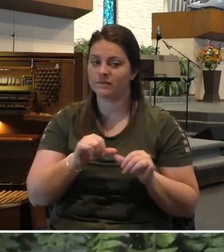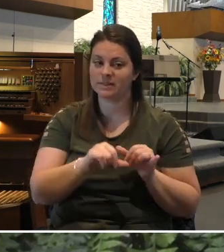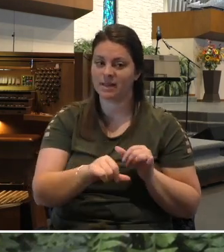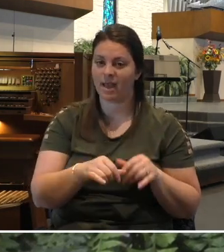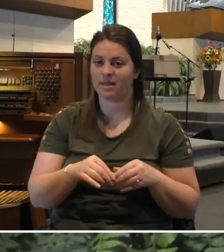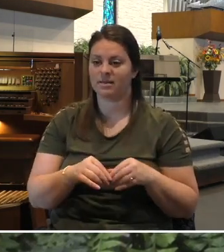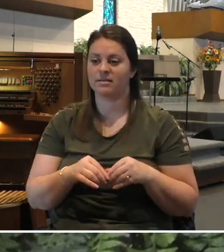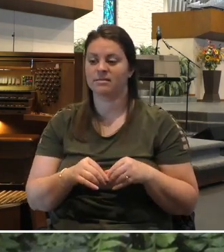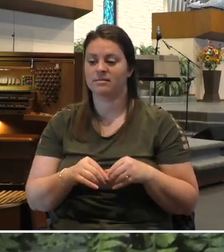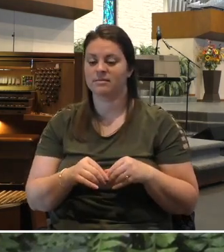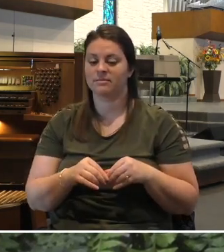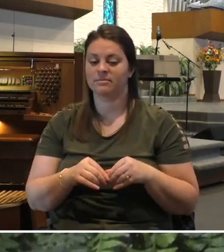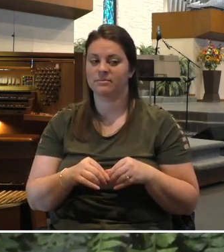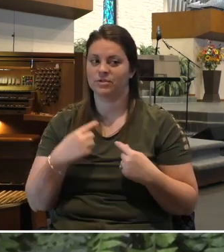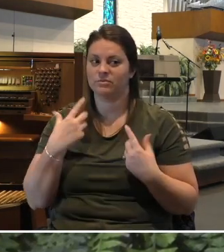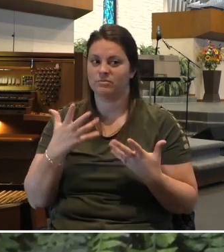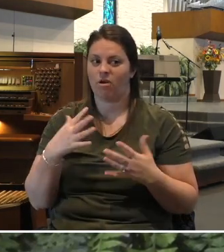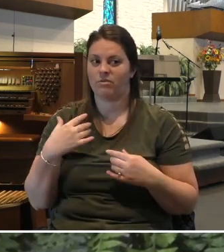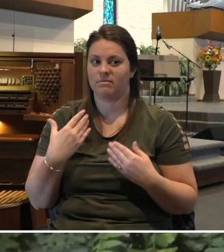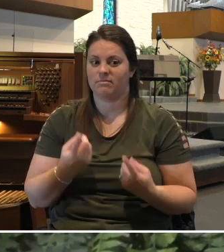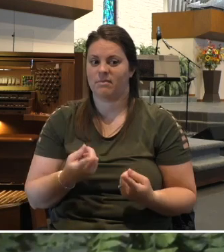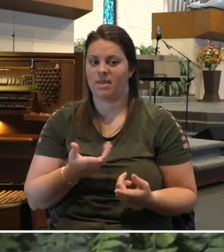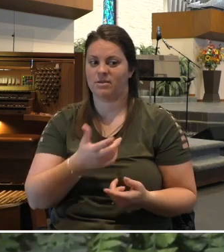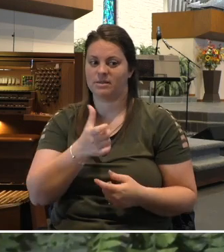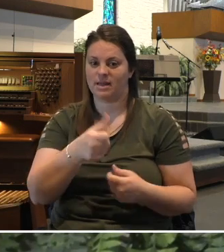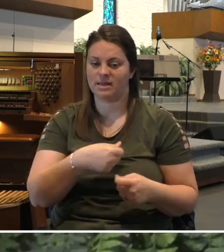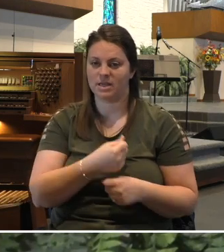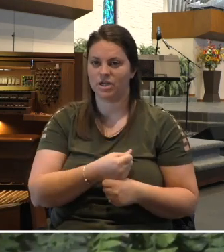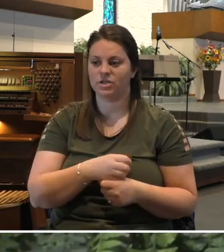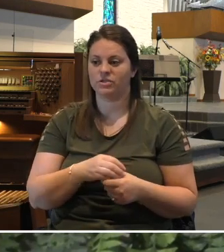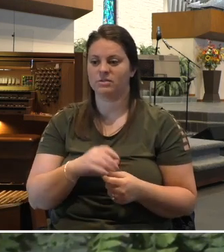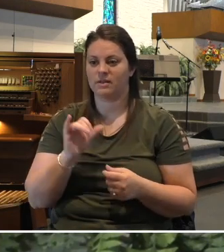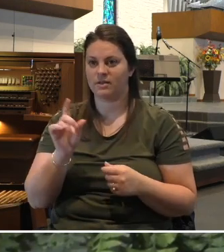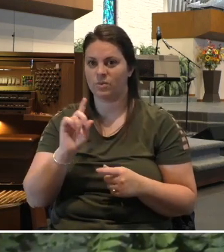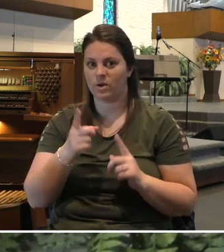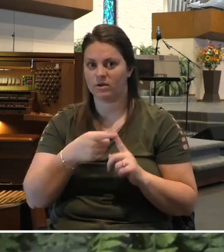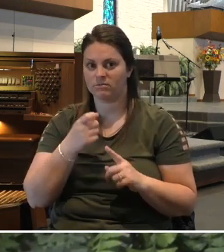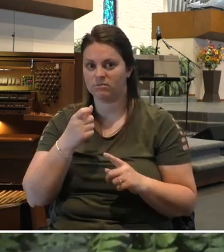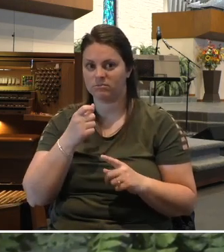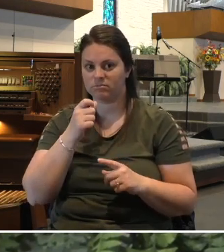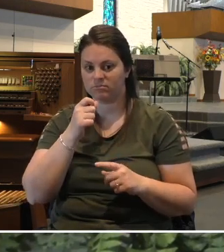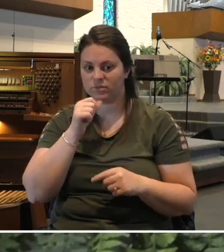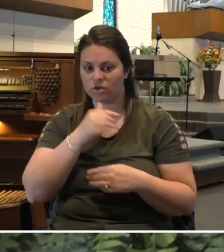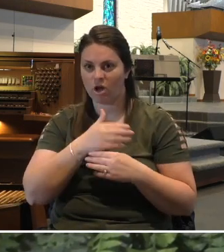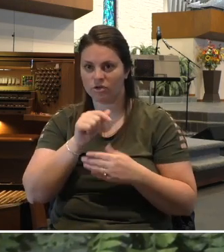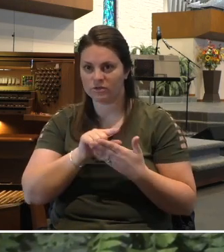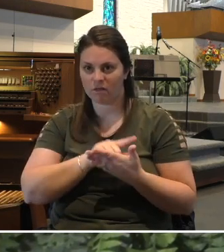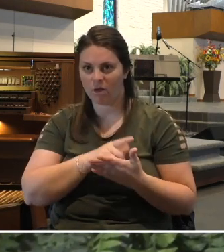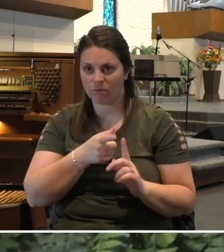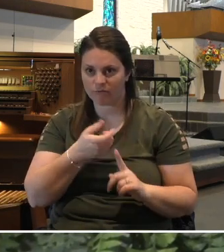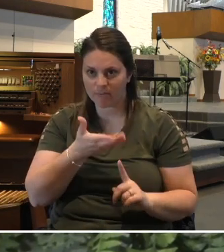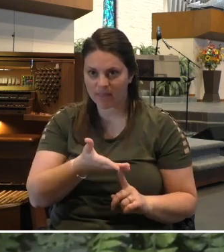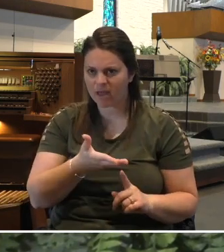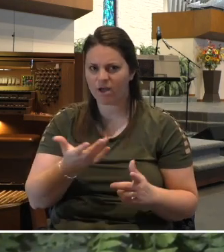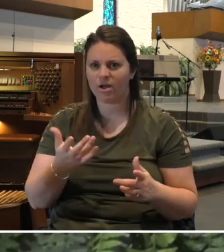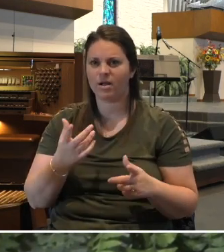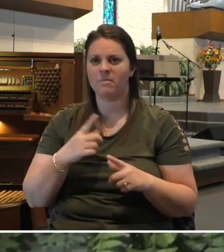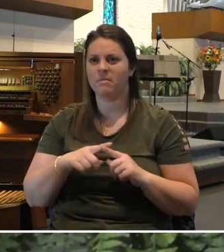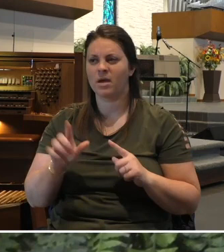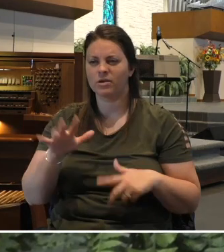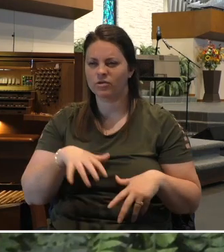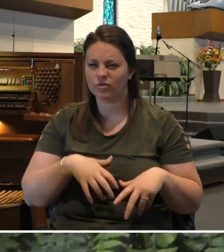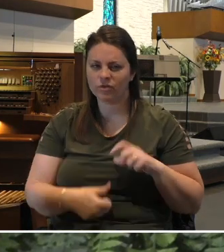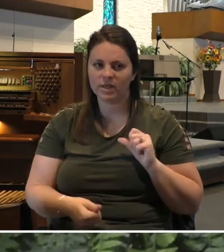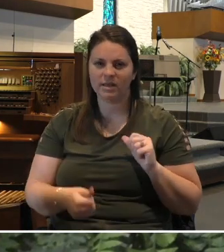were from. And in Moab, in grief and in despair, she could stay. But something drew